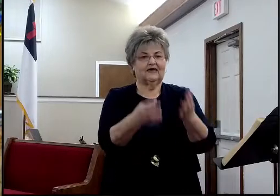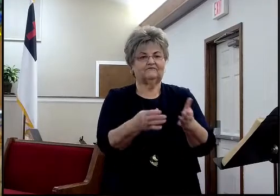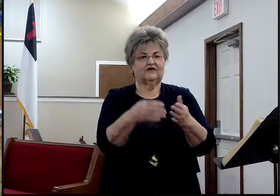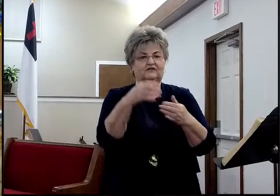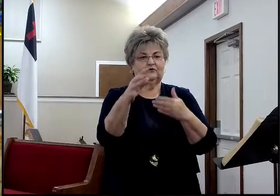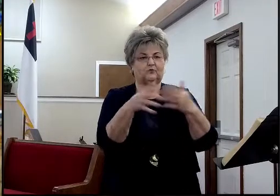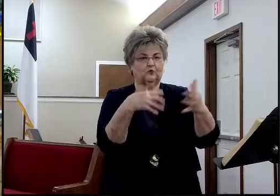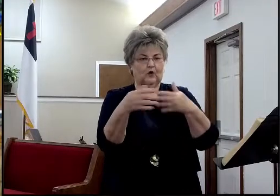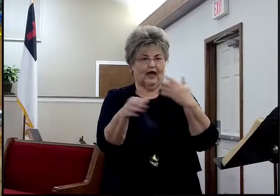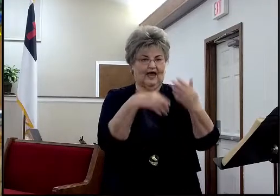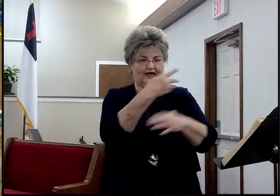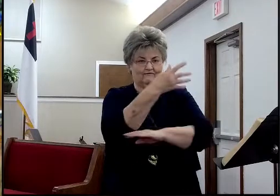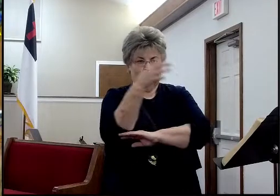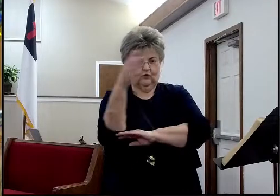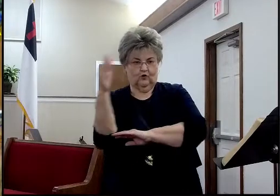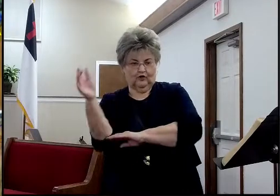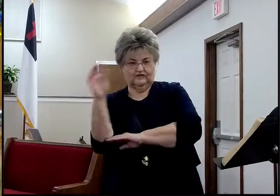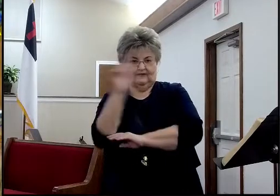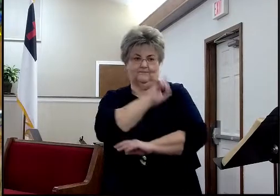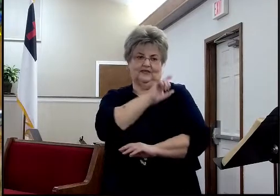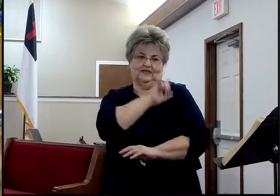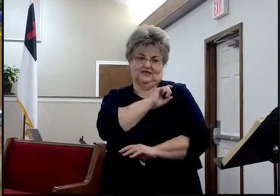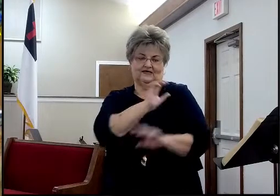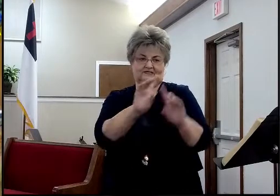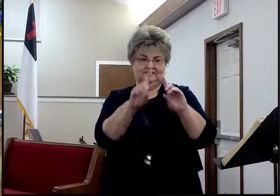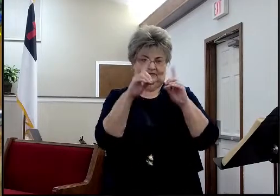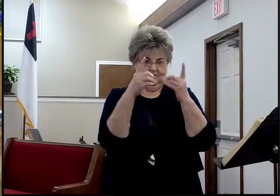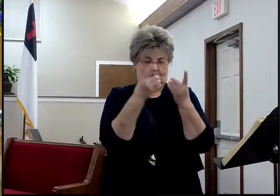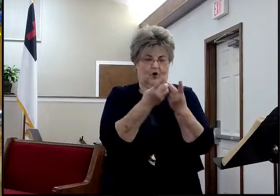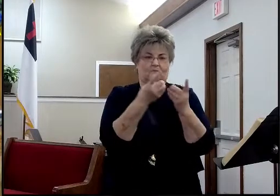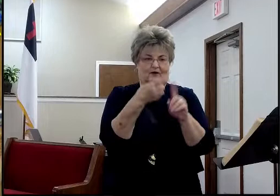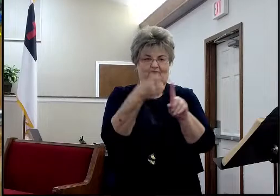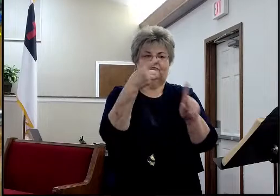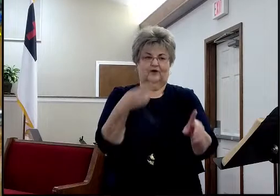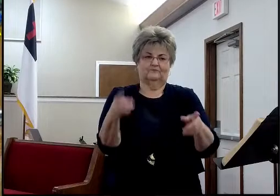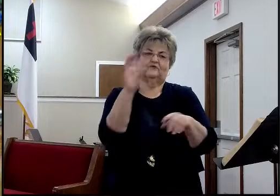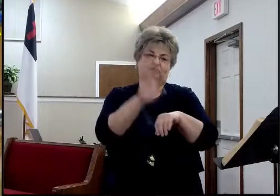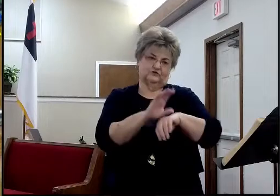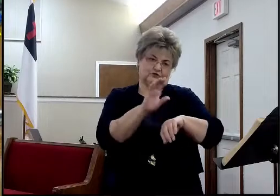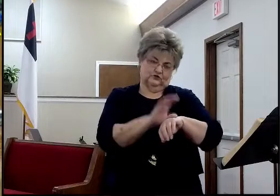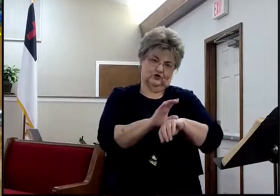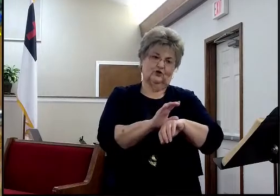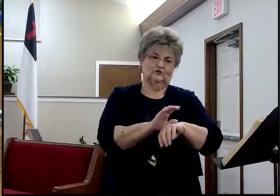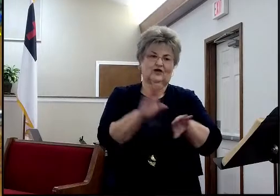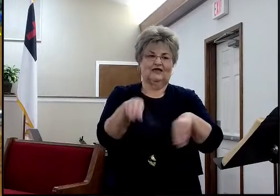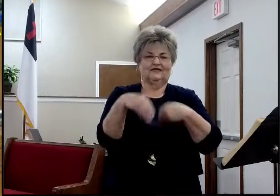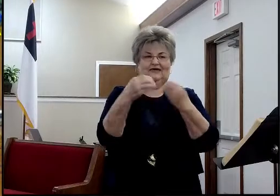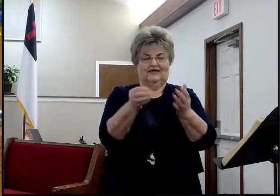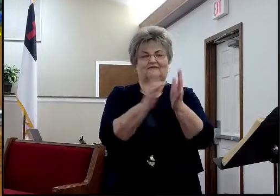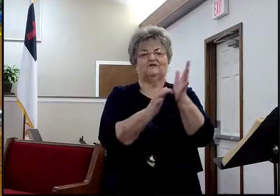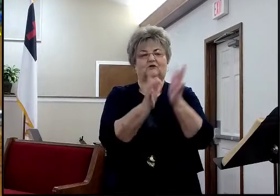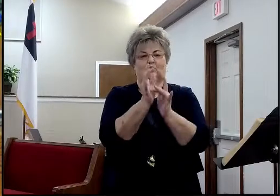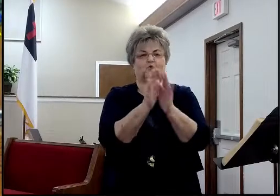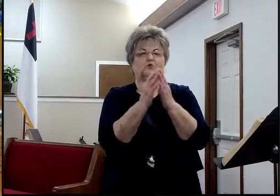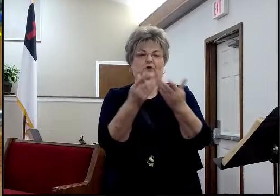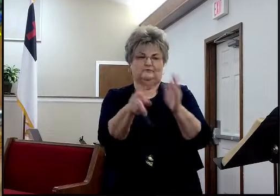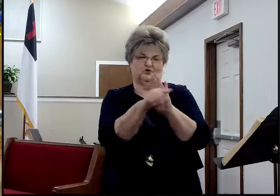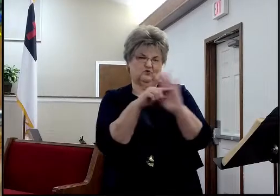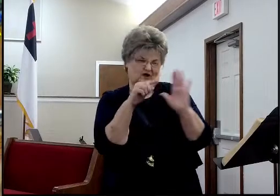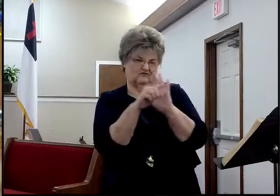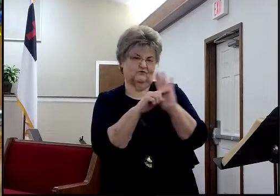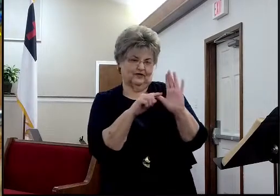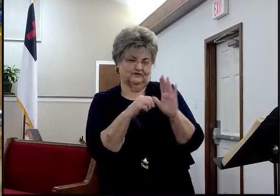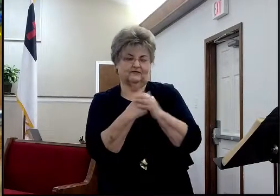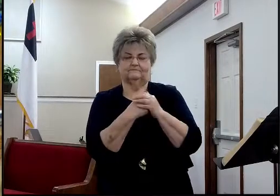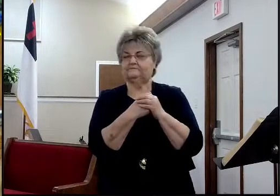Police Department from the Holodis Independent Baptist Church. It has the date on it. And then it has Romans 13, 3 through 4, which is, For rulers are not a terror to good works, but to evil. Wilt thou